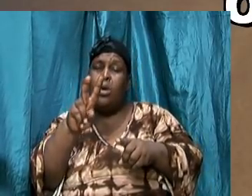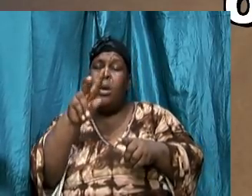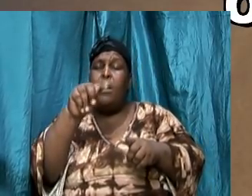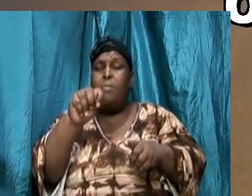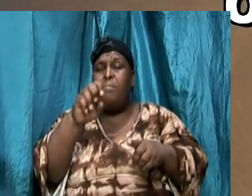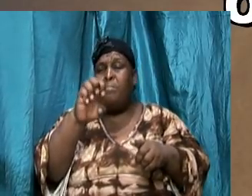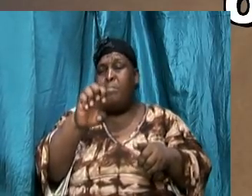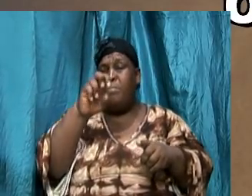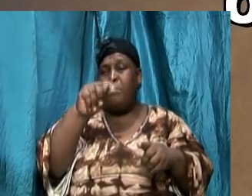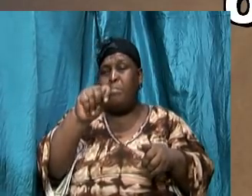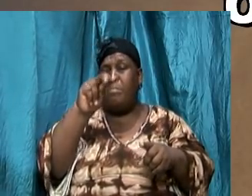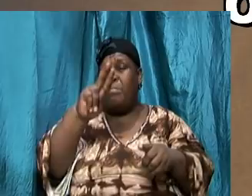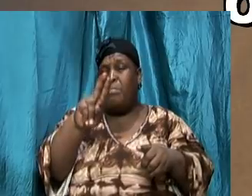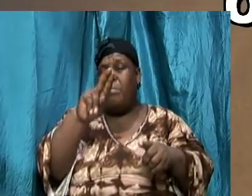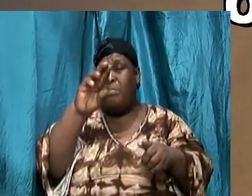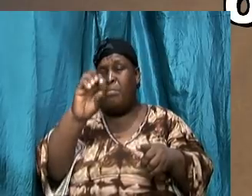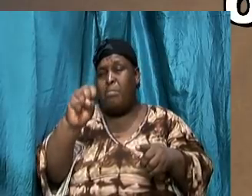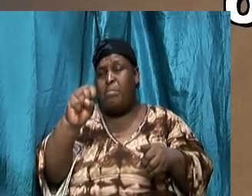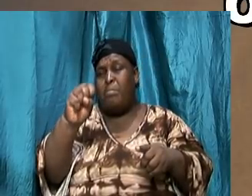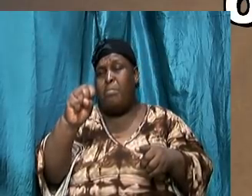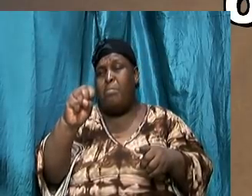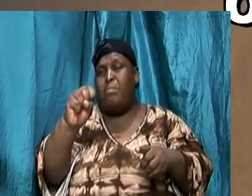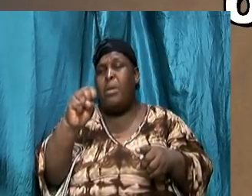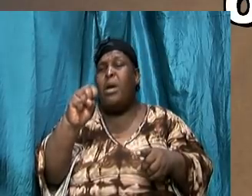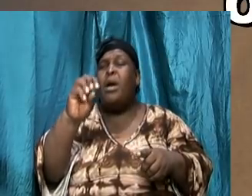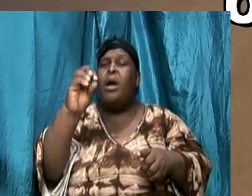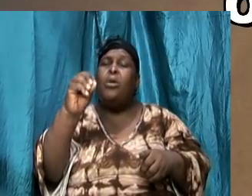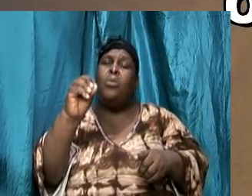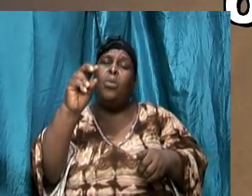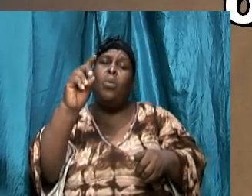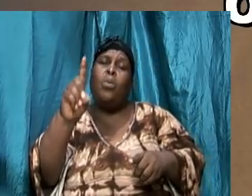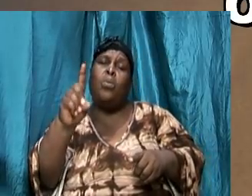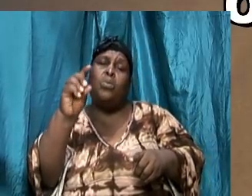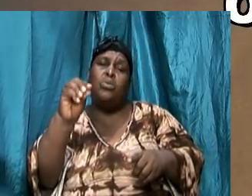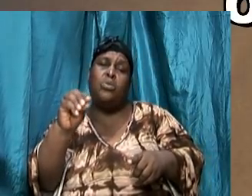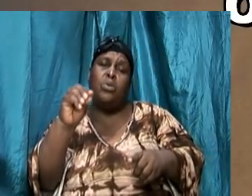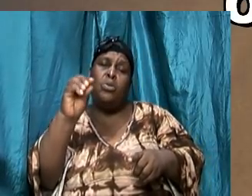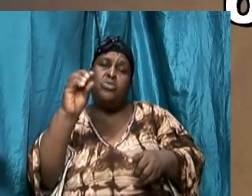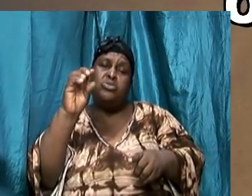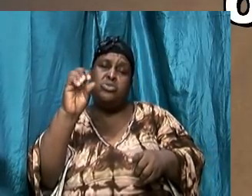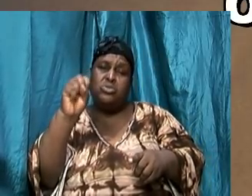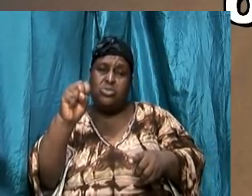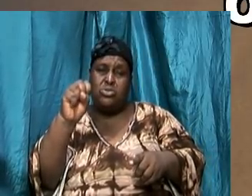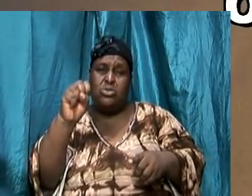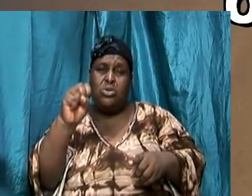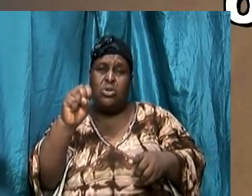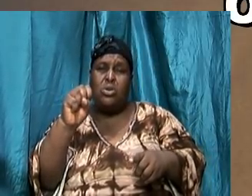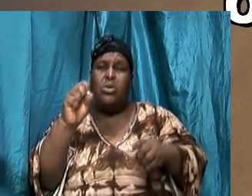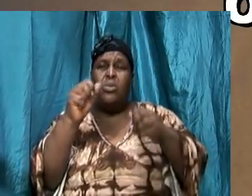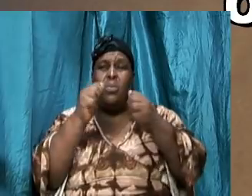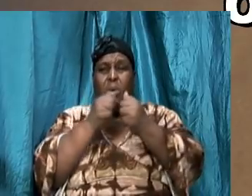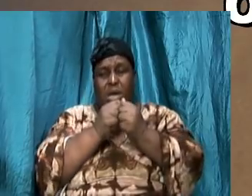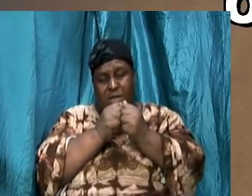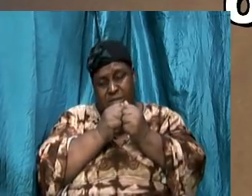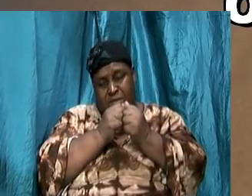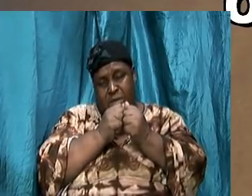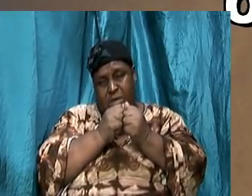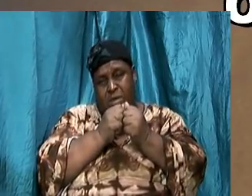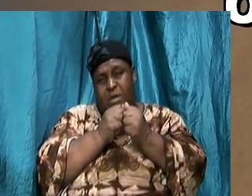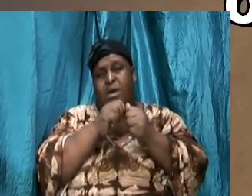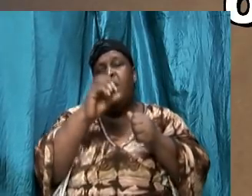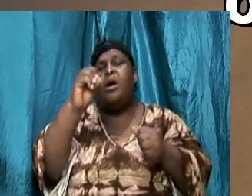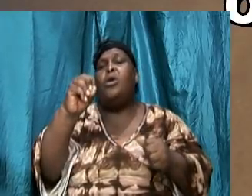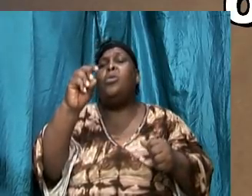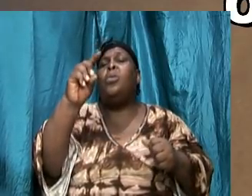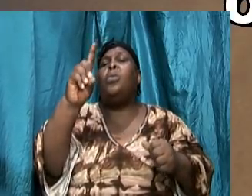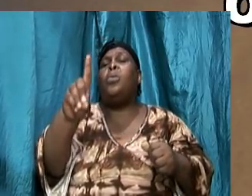and odos. Yes? Meta simply means with. And odos means